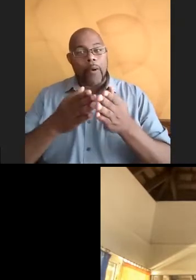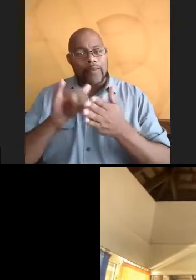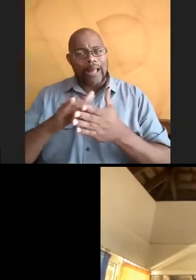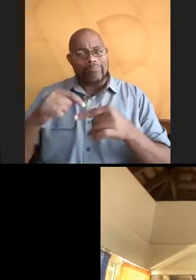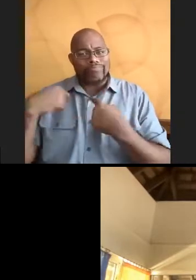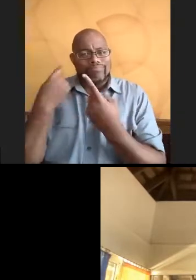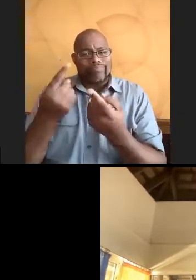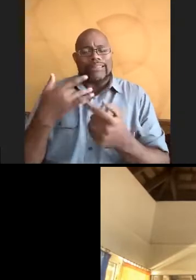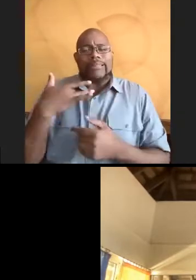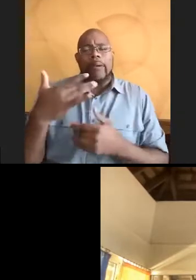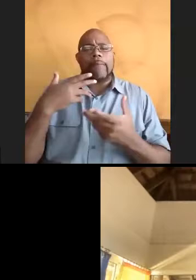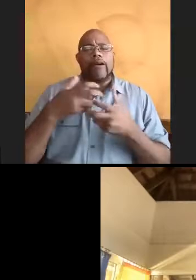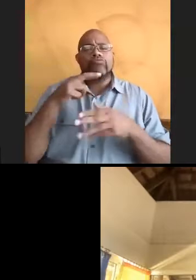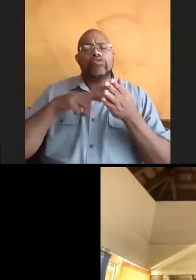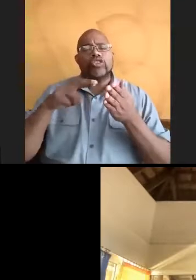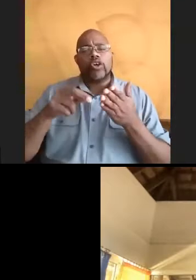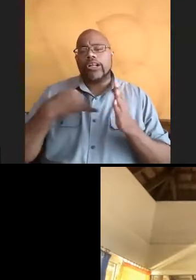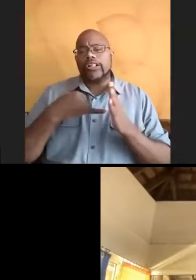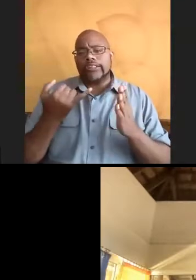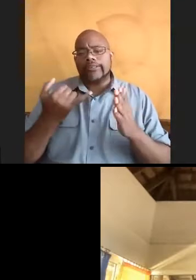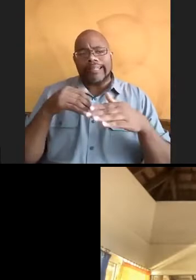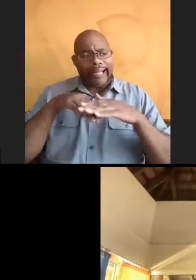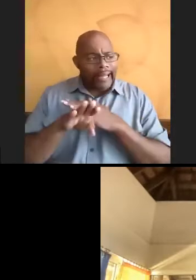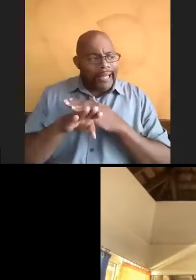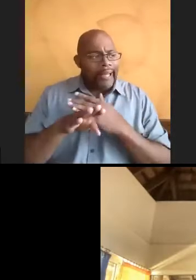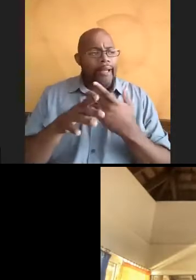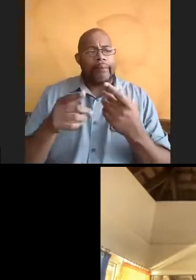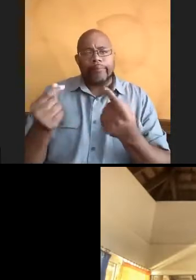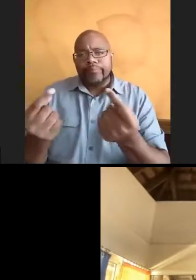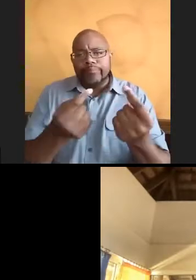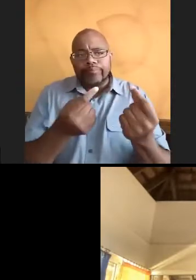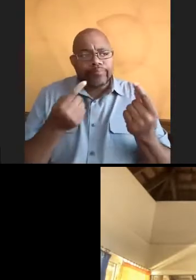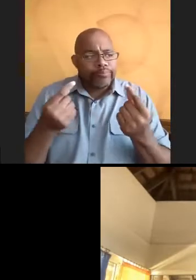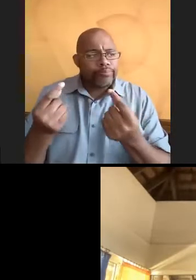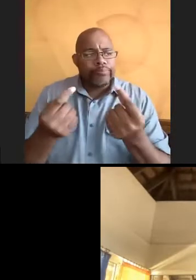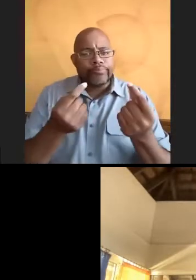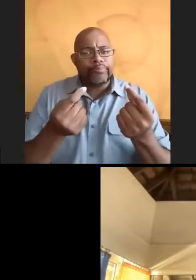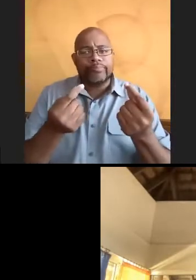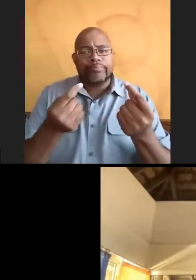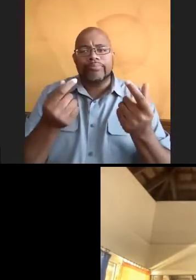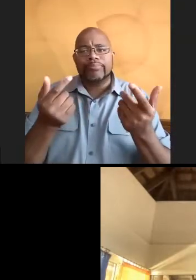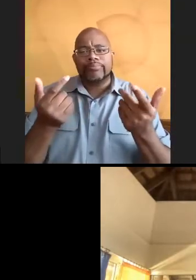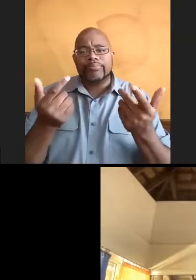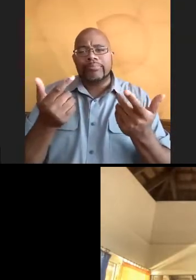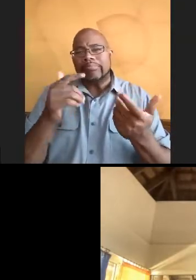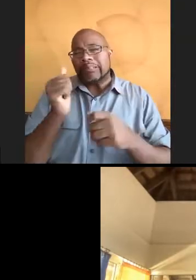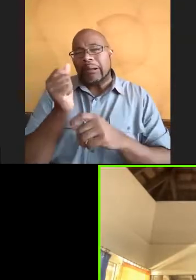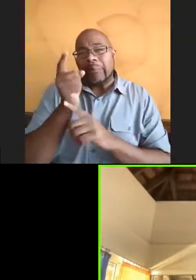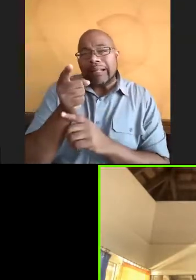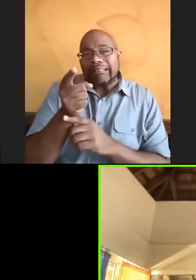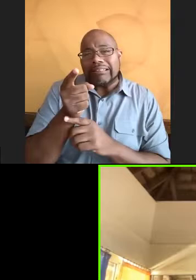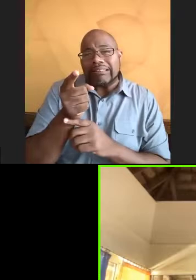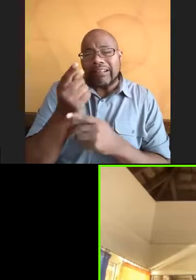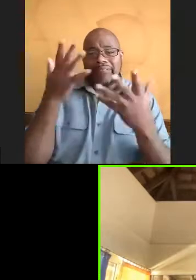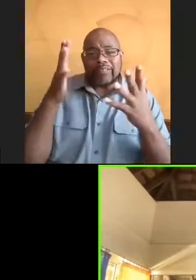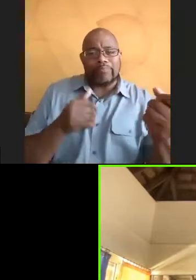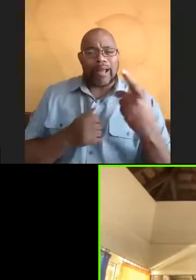Typically a lot of our research, know, just, Maria, right? Roll off. I'm on a boat. It's like maybe 10 minutes. Yeah.